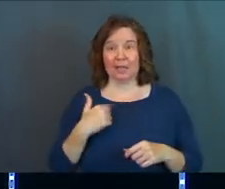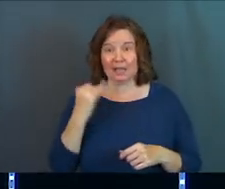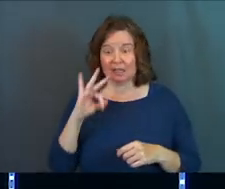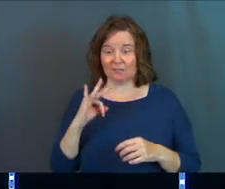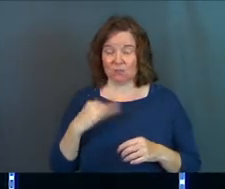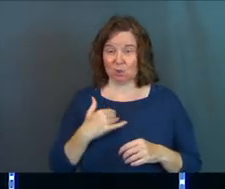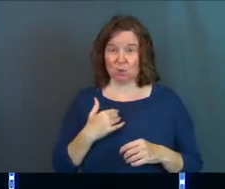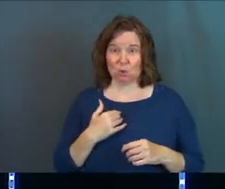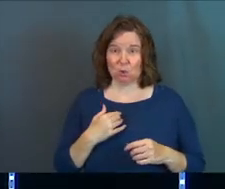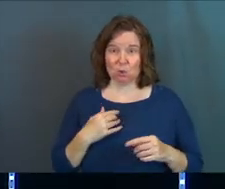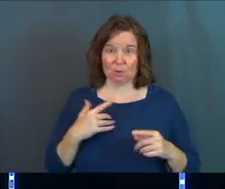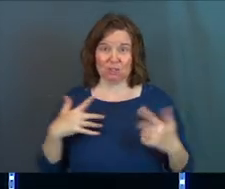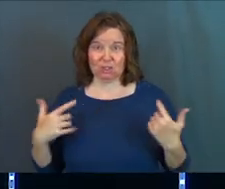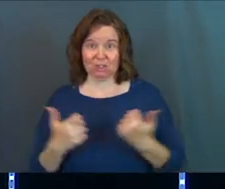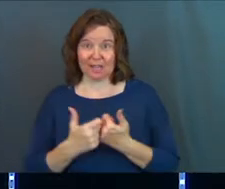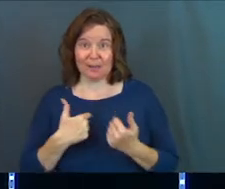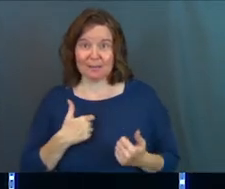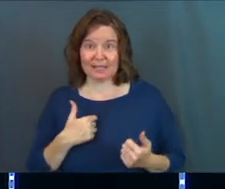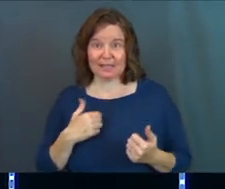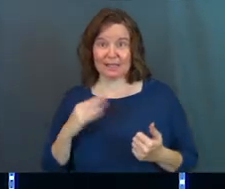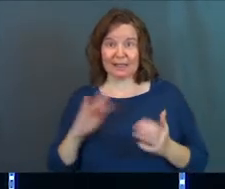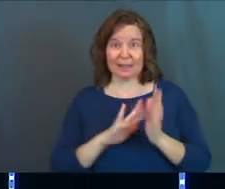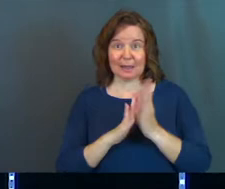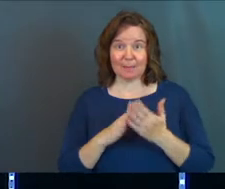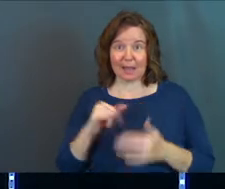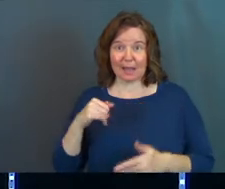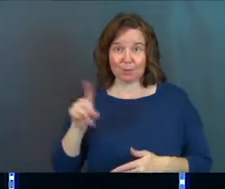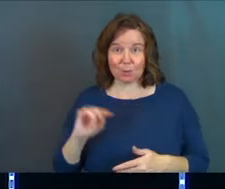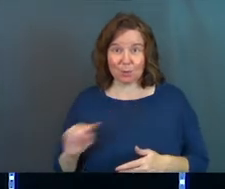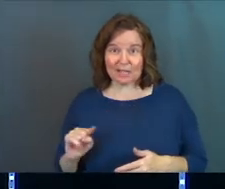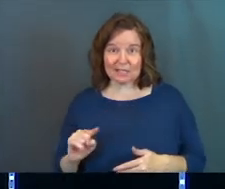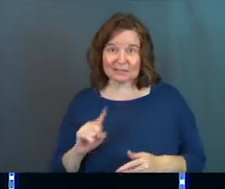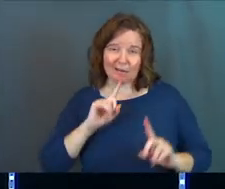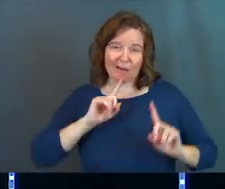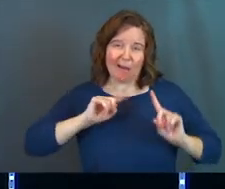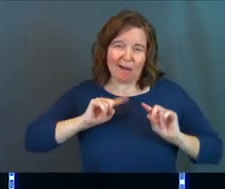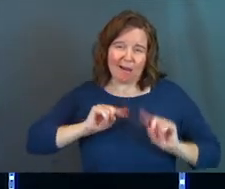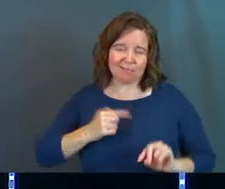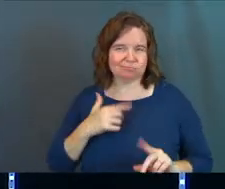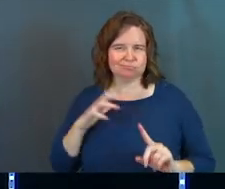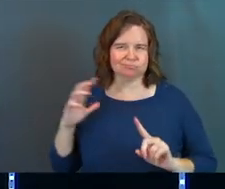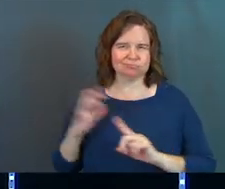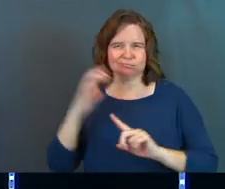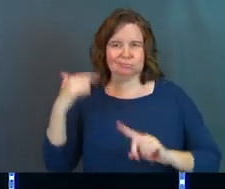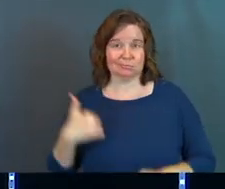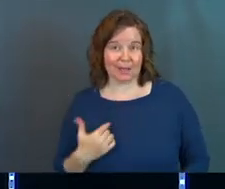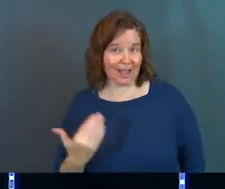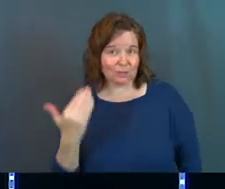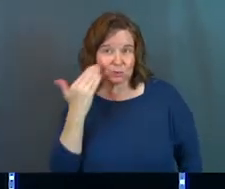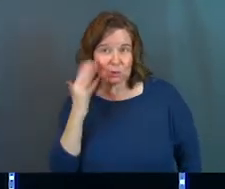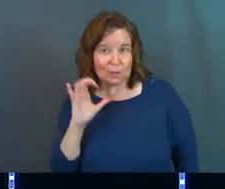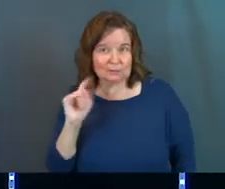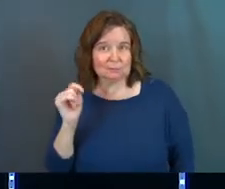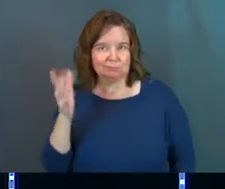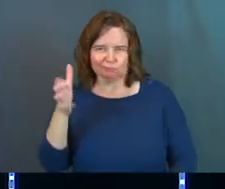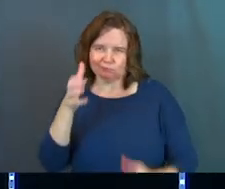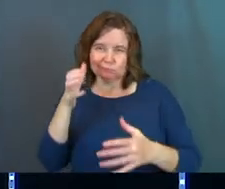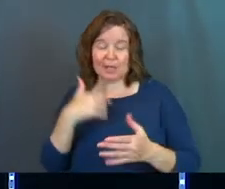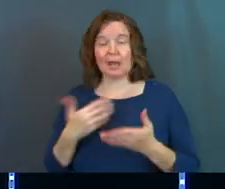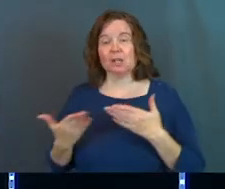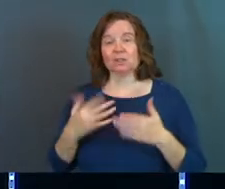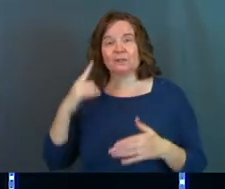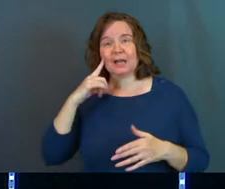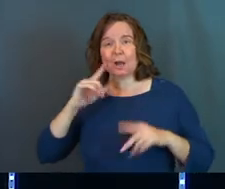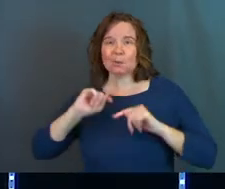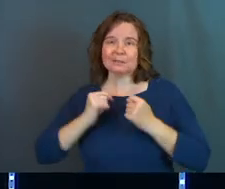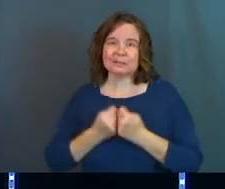me in Bible quiz, I would destroy you. I was that good. I just knew it, okay? And I served on the